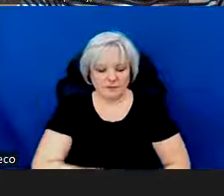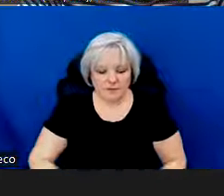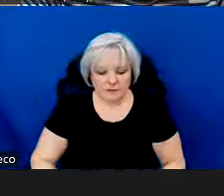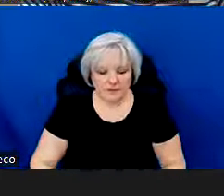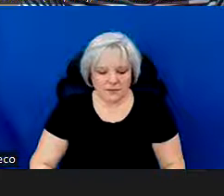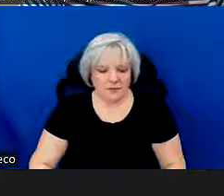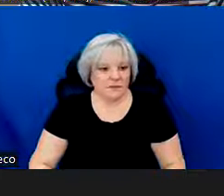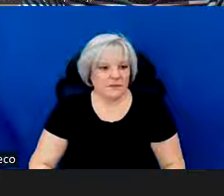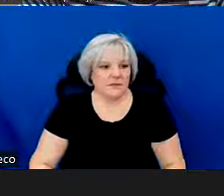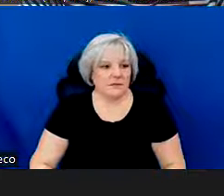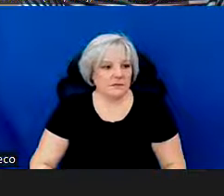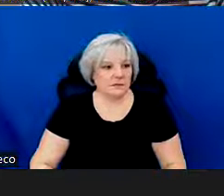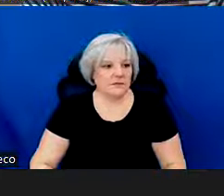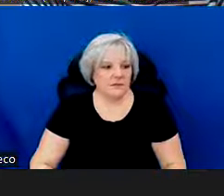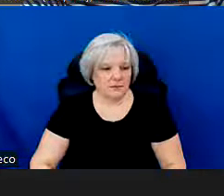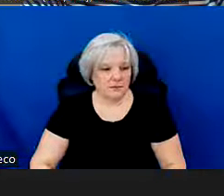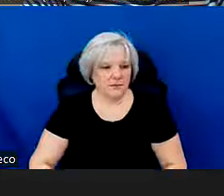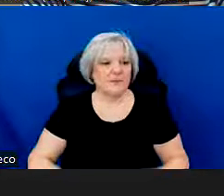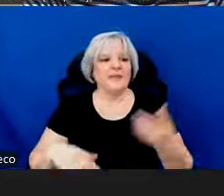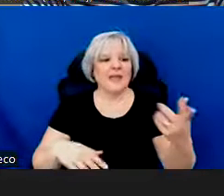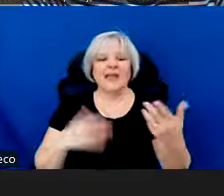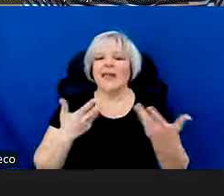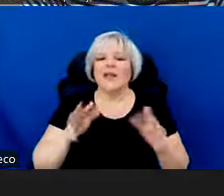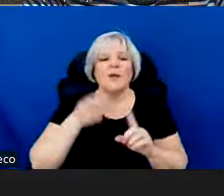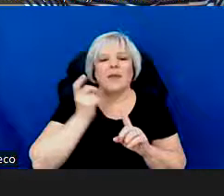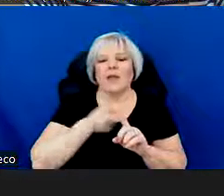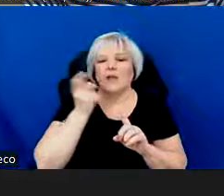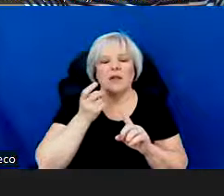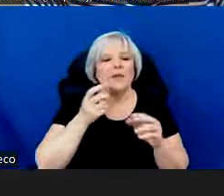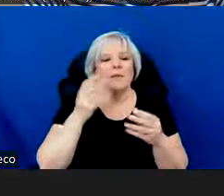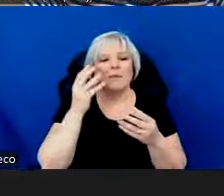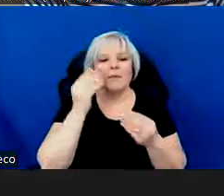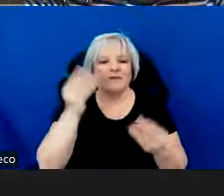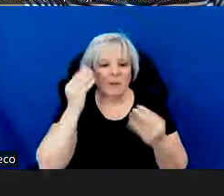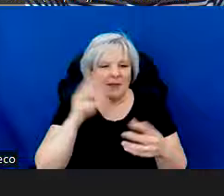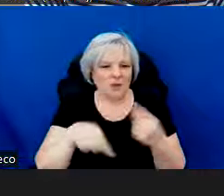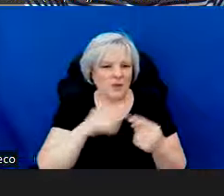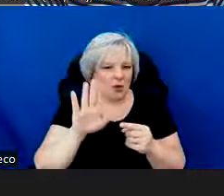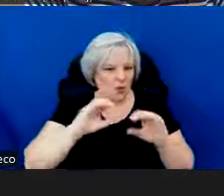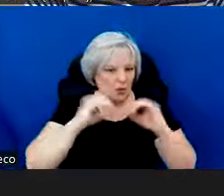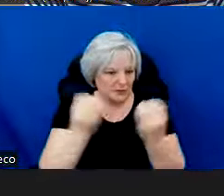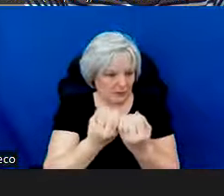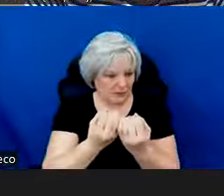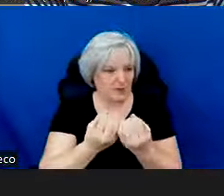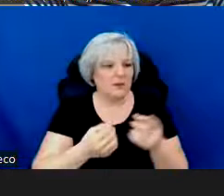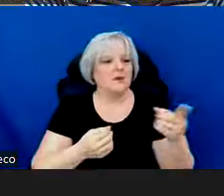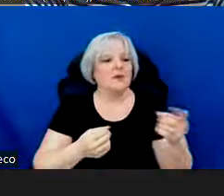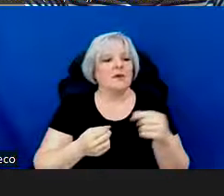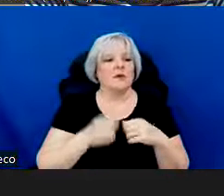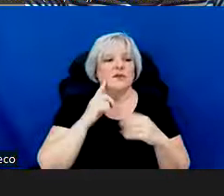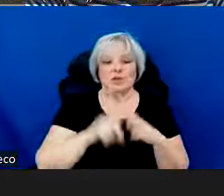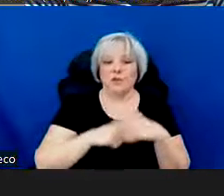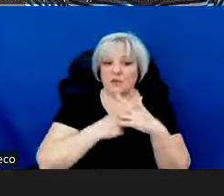The first page here auto-populates with organizational information that you'll input when you create your SmartSimple account.